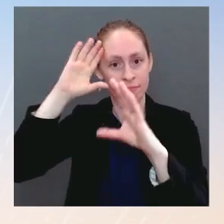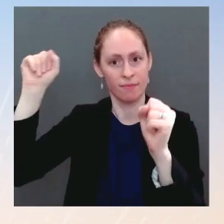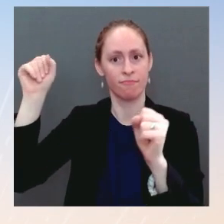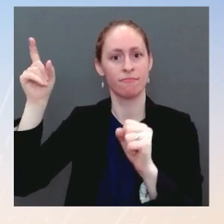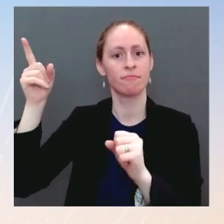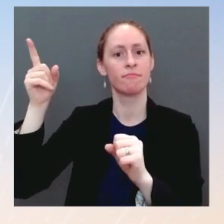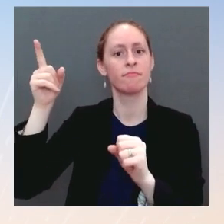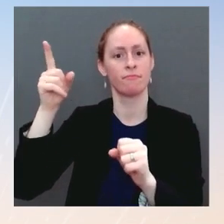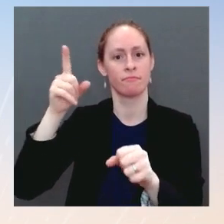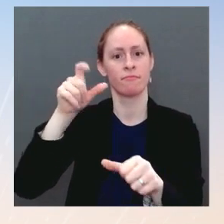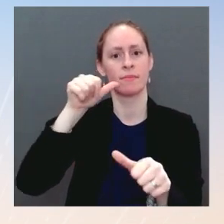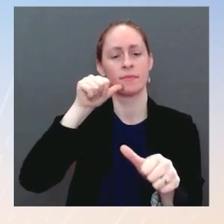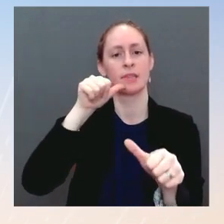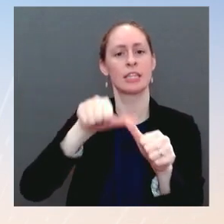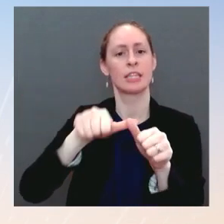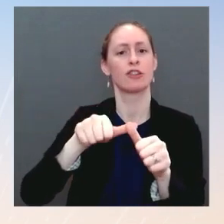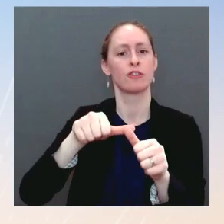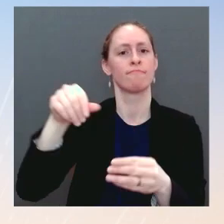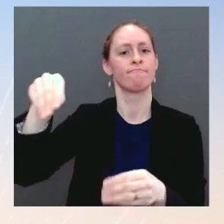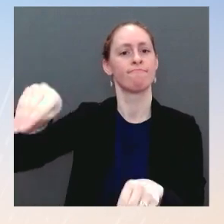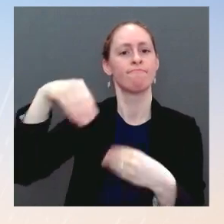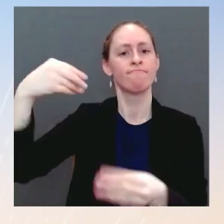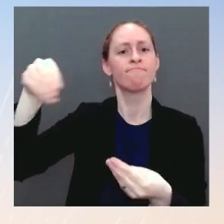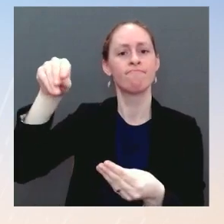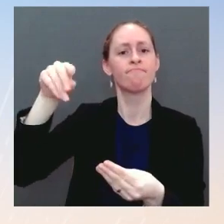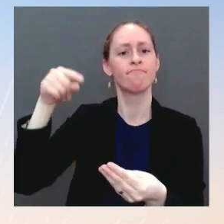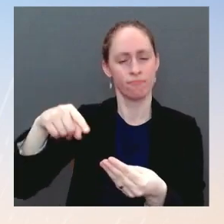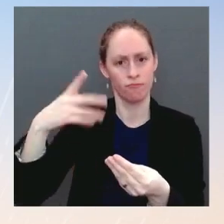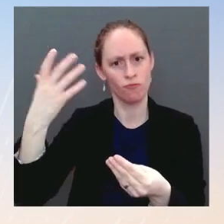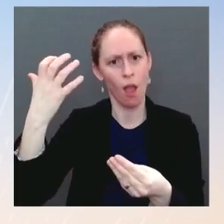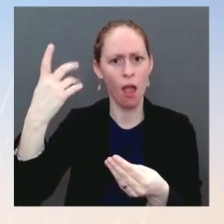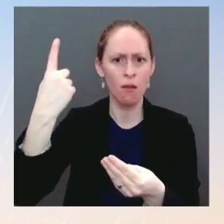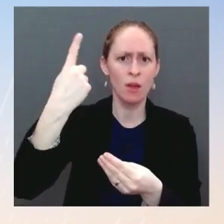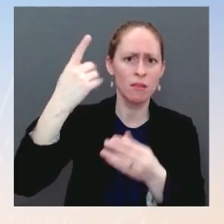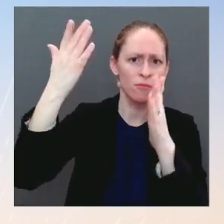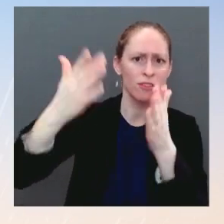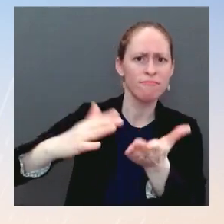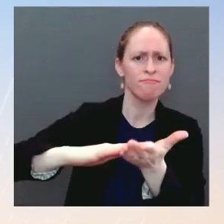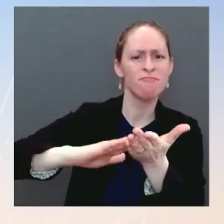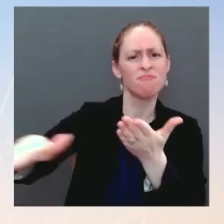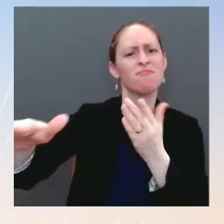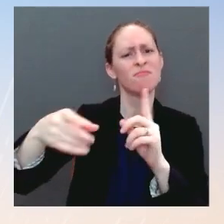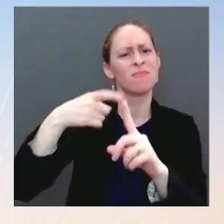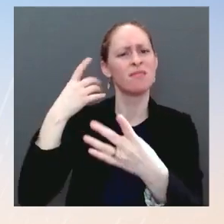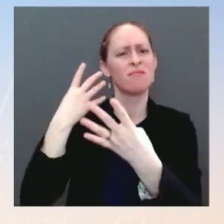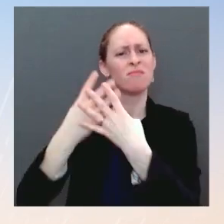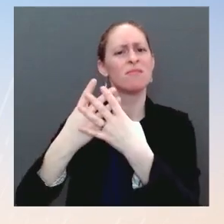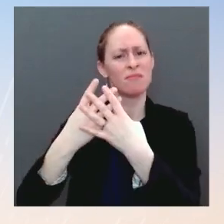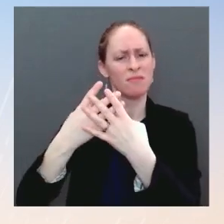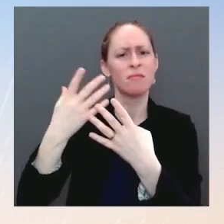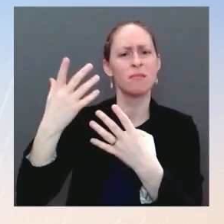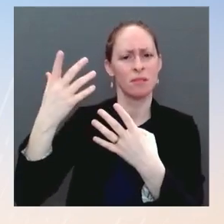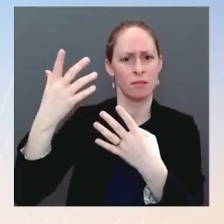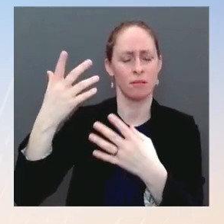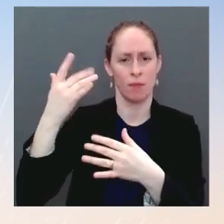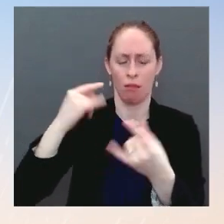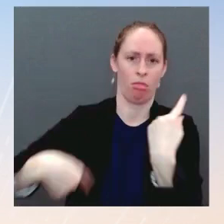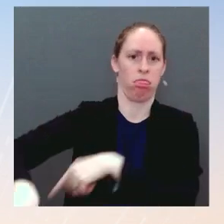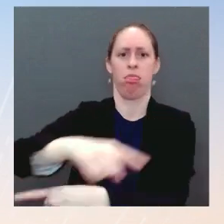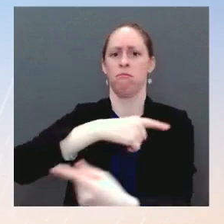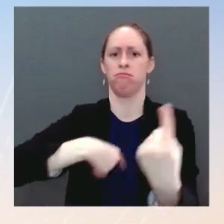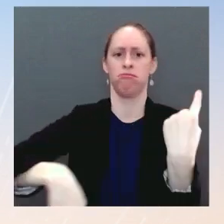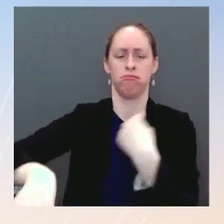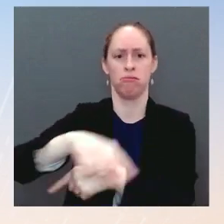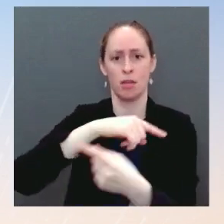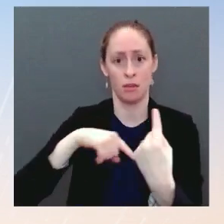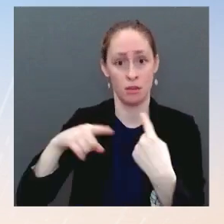four decades ago. Is that something the President is considering or taking a look at? Ms. I don't have anything to predict for you on that front. The